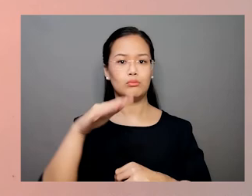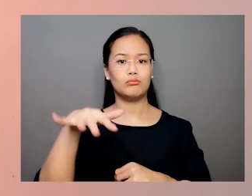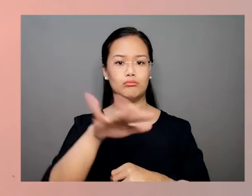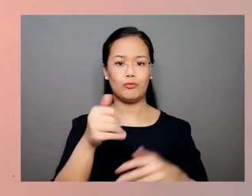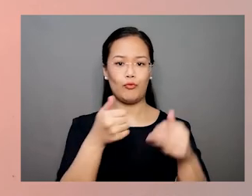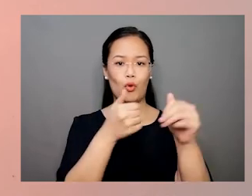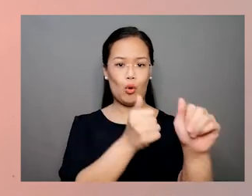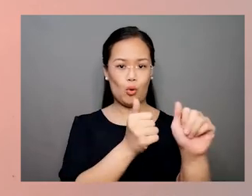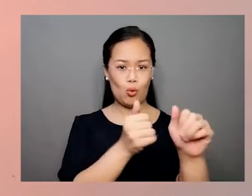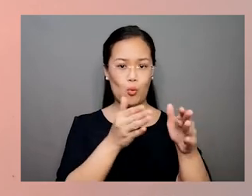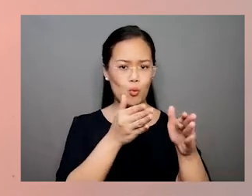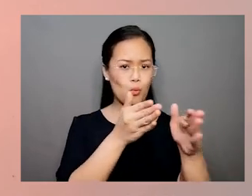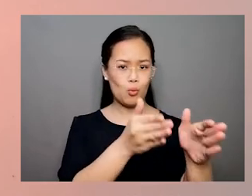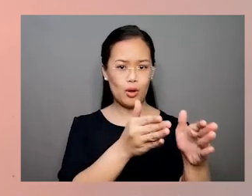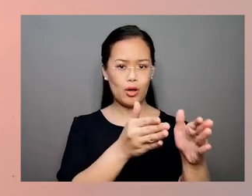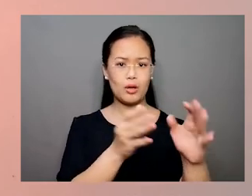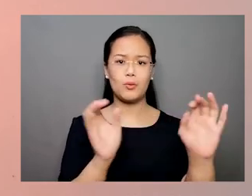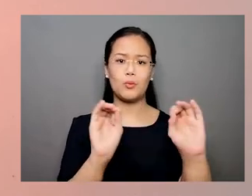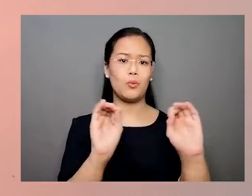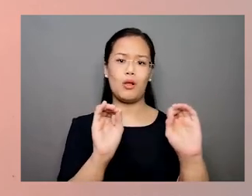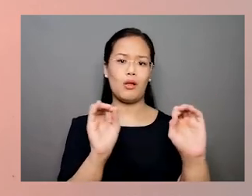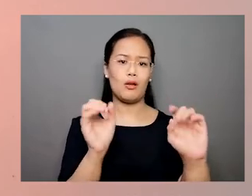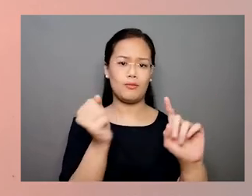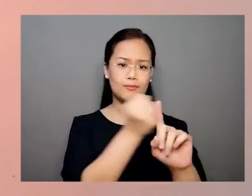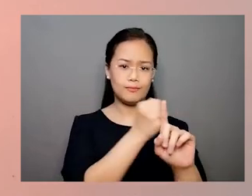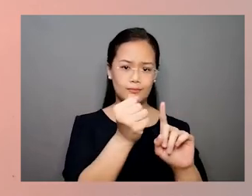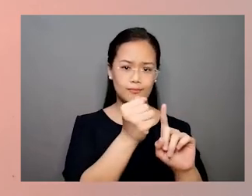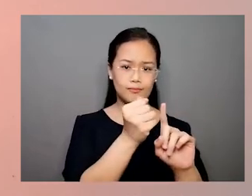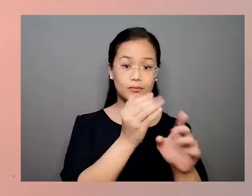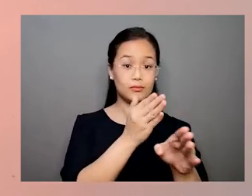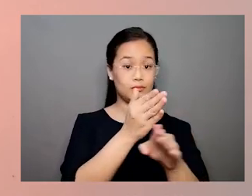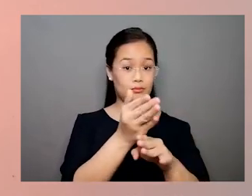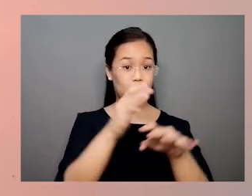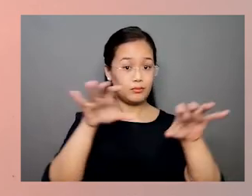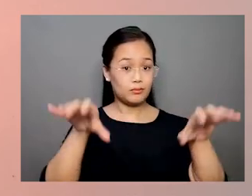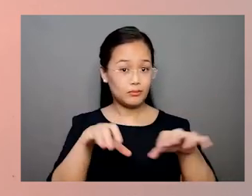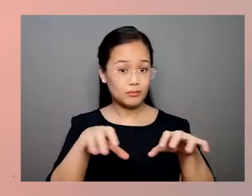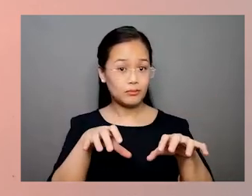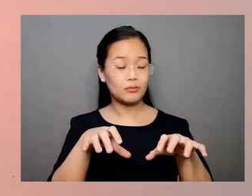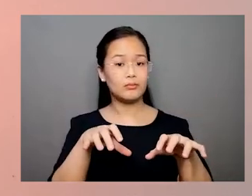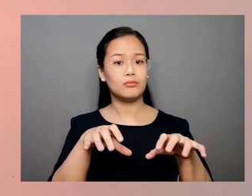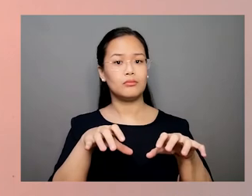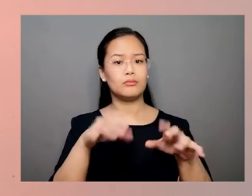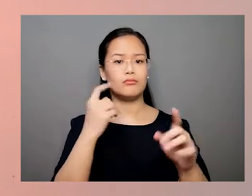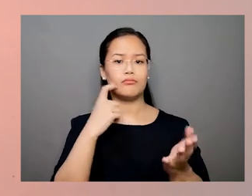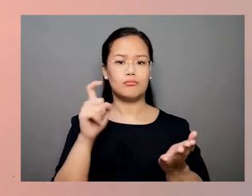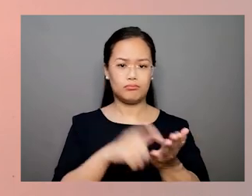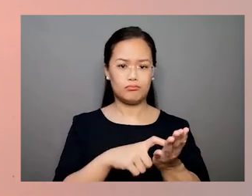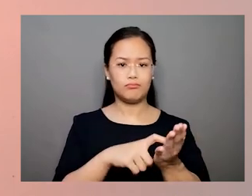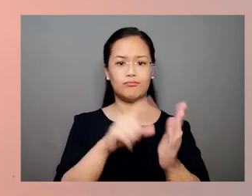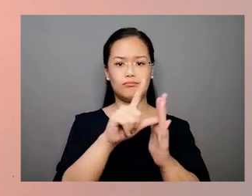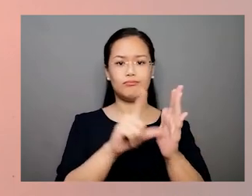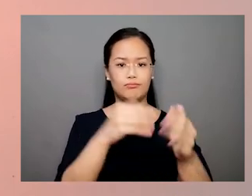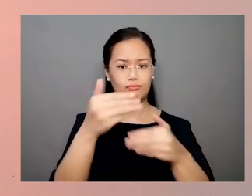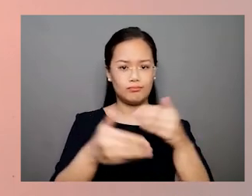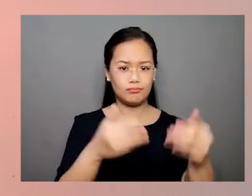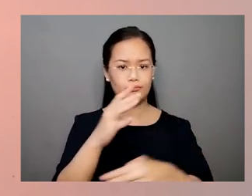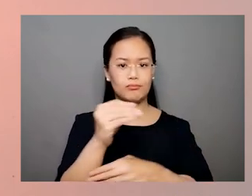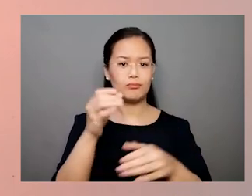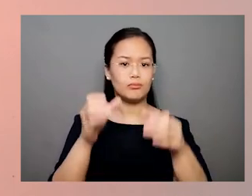adhere to the method of non-violent direct action recognize that legislation